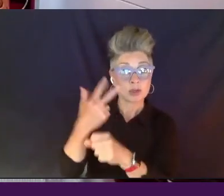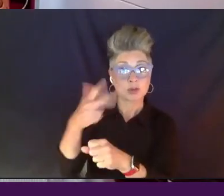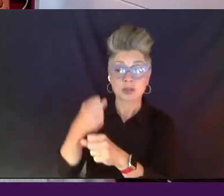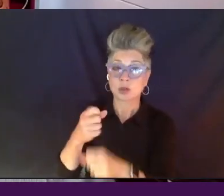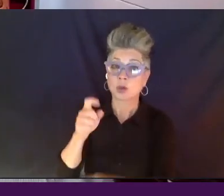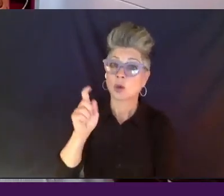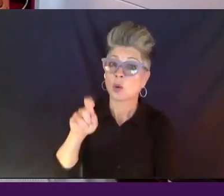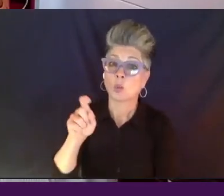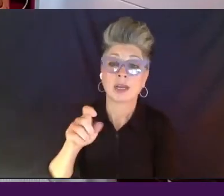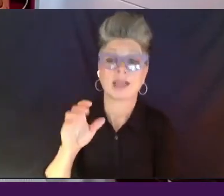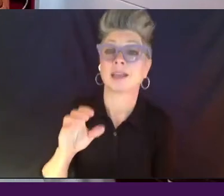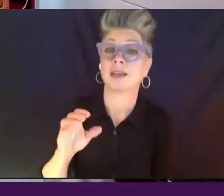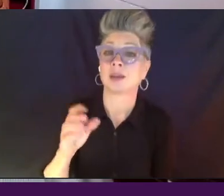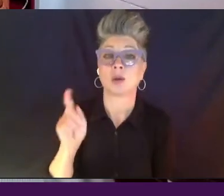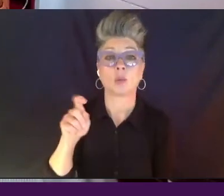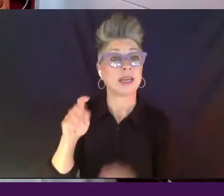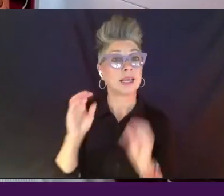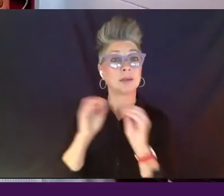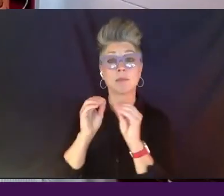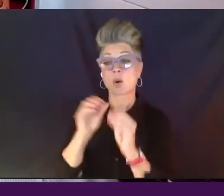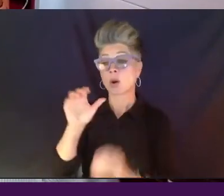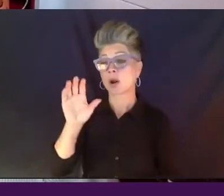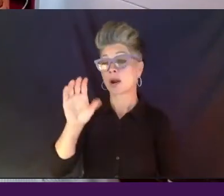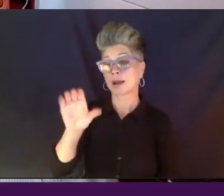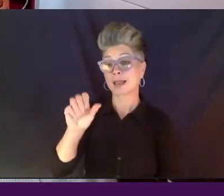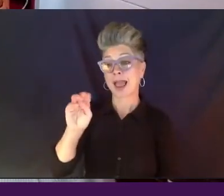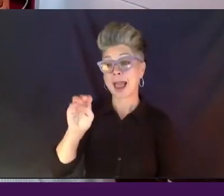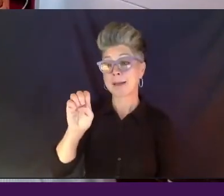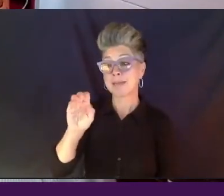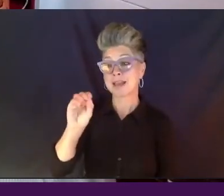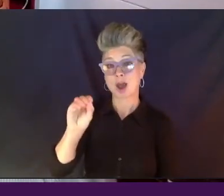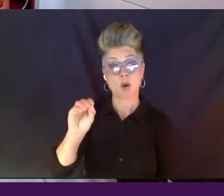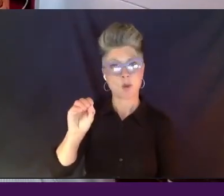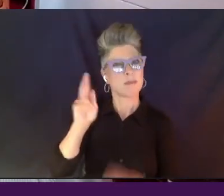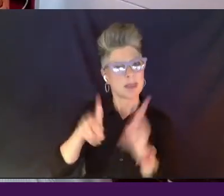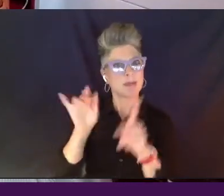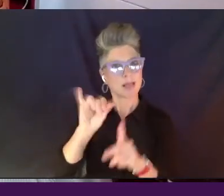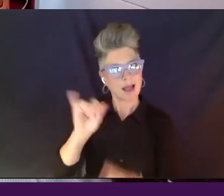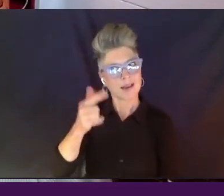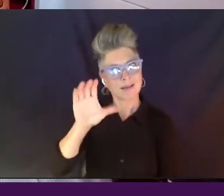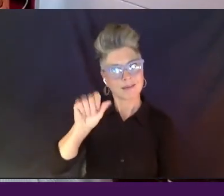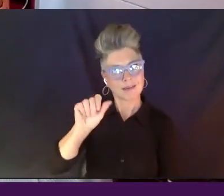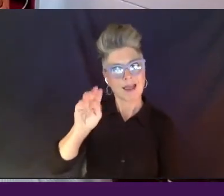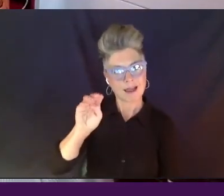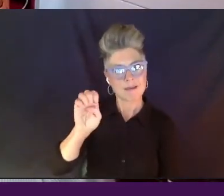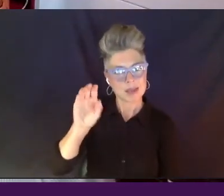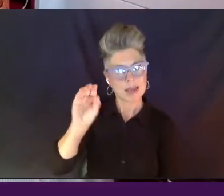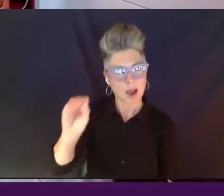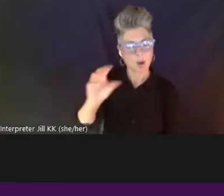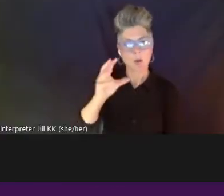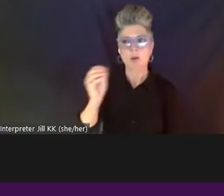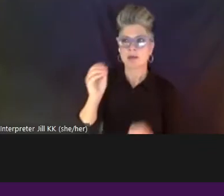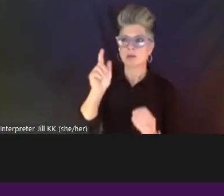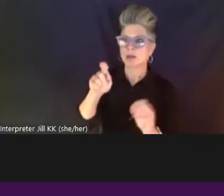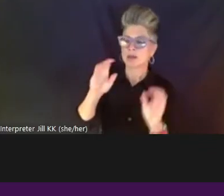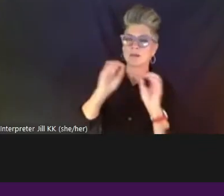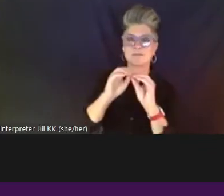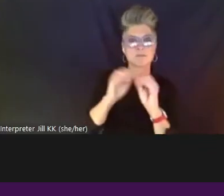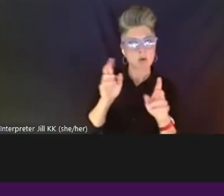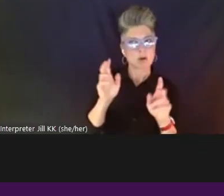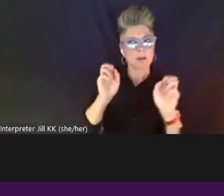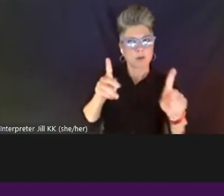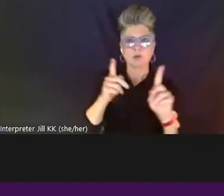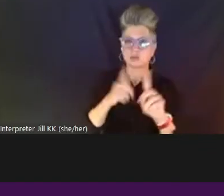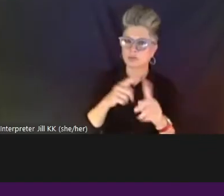I'm sorry, Cameo George, we need more, we need, we need more opportunity to make it more